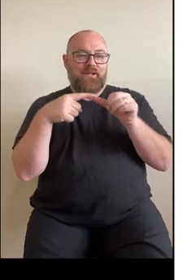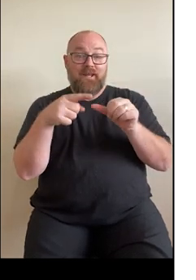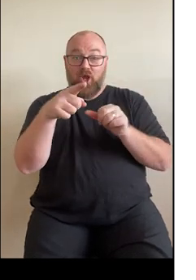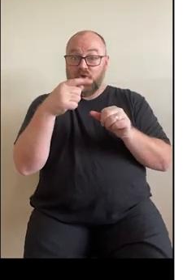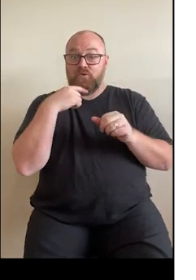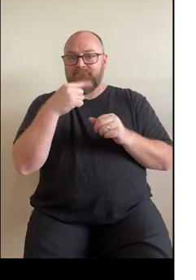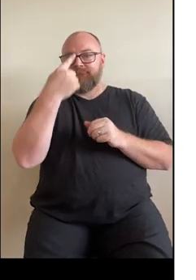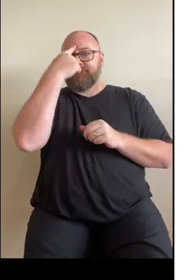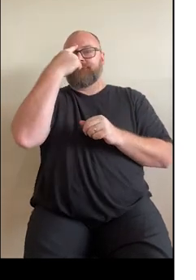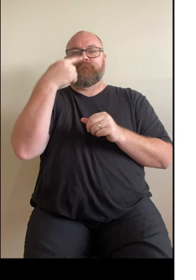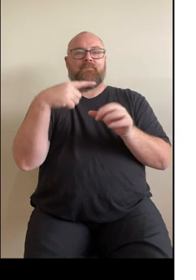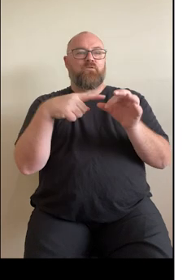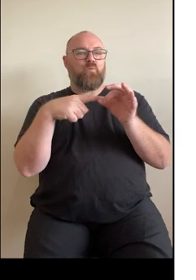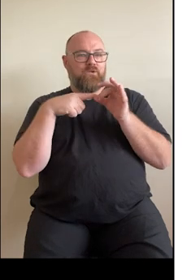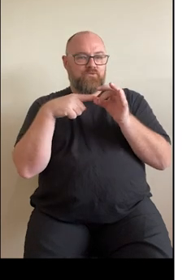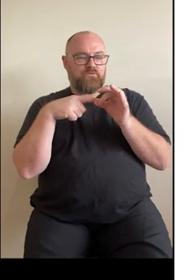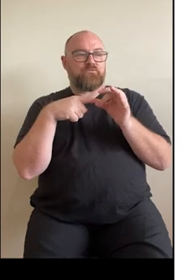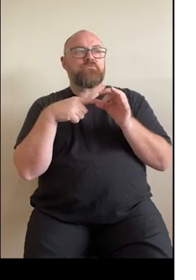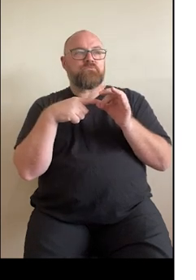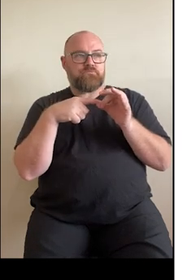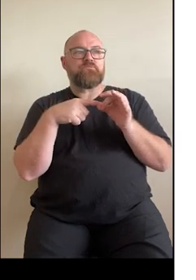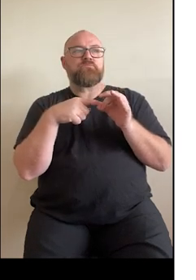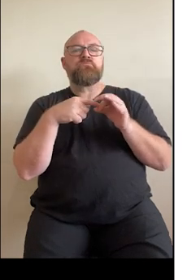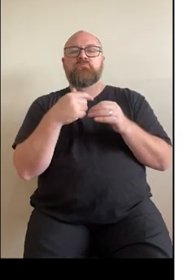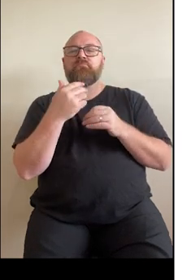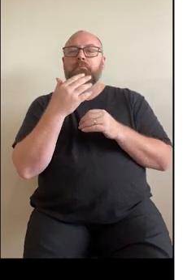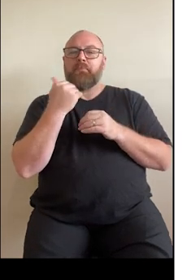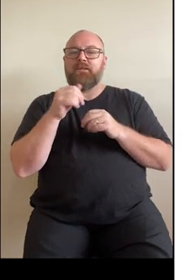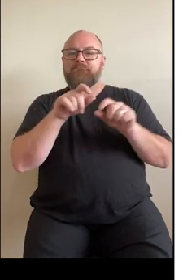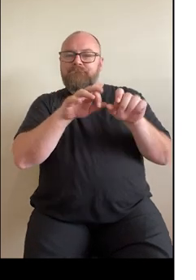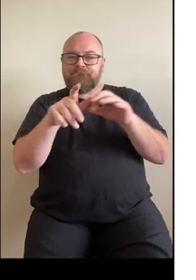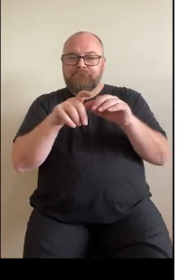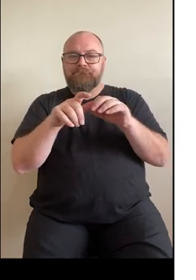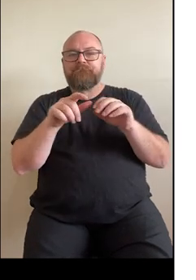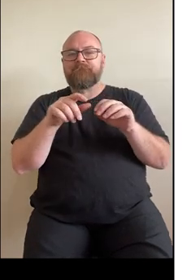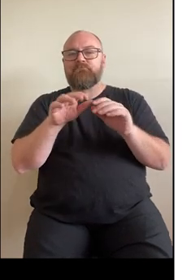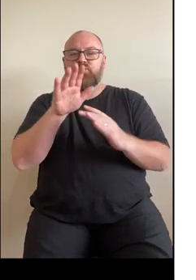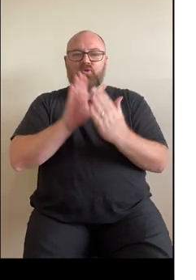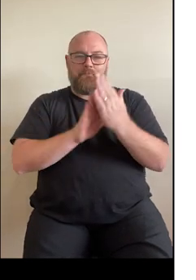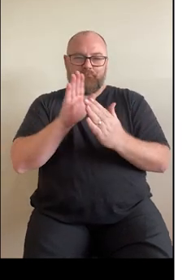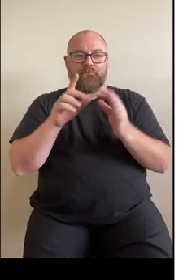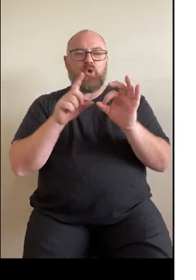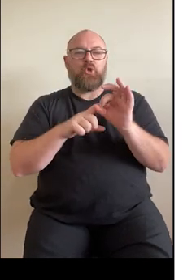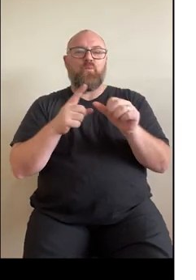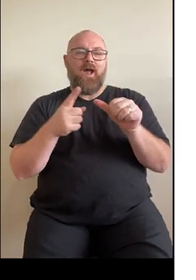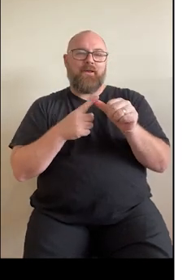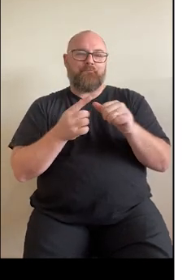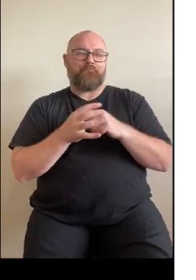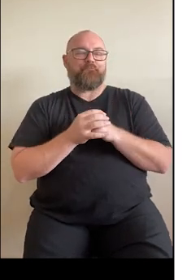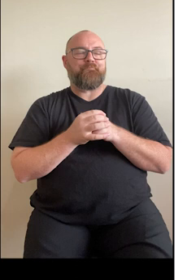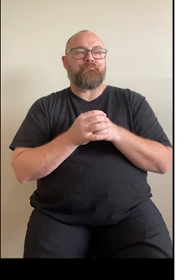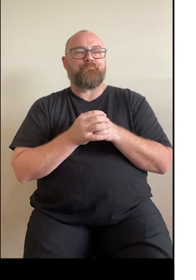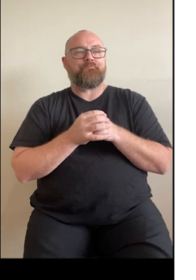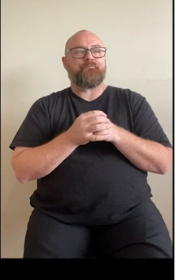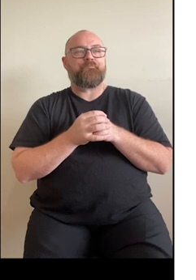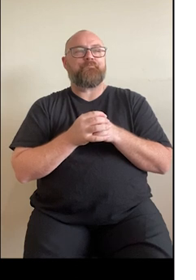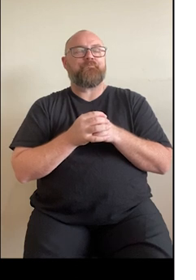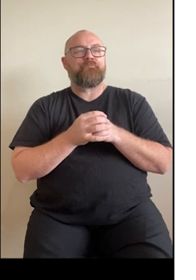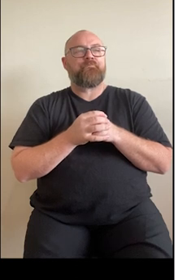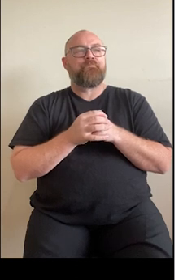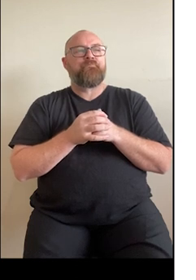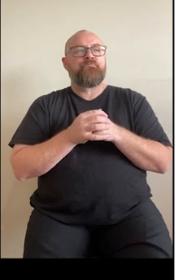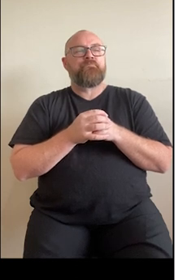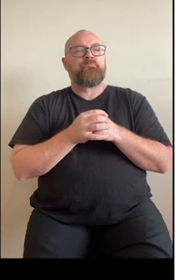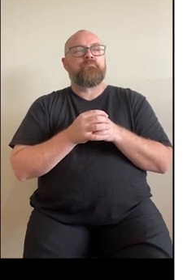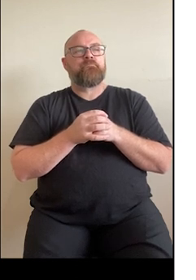while we're going through the presentation, as I said, please feel free to type them into the Q&A box in the GoToWebinar control